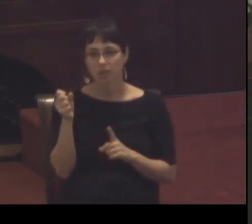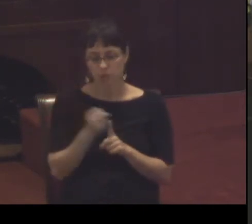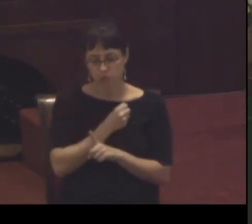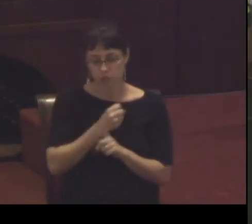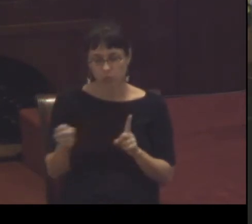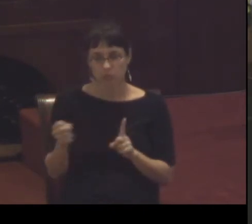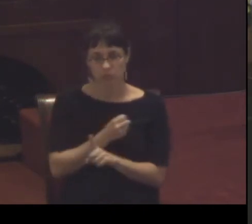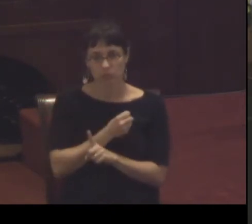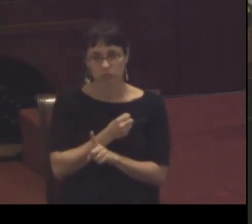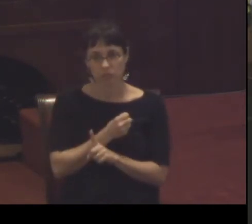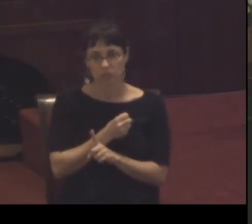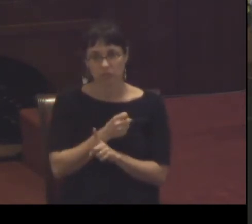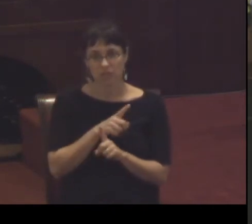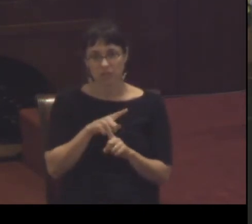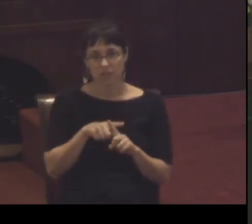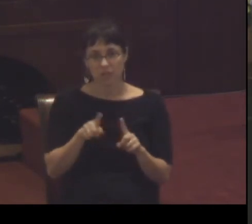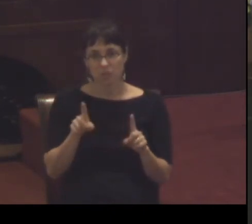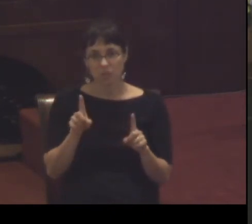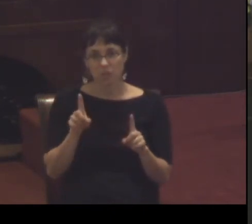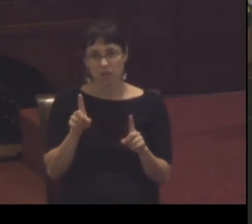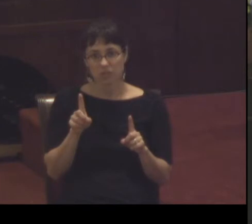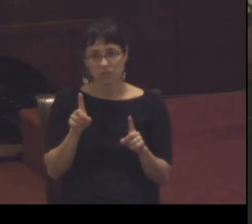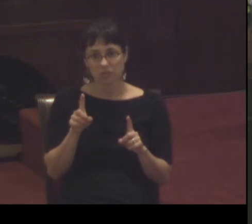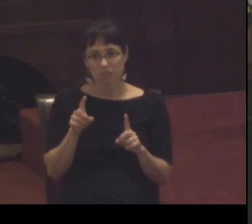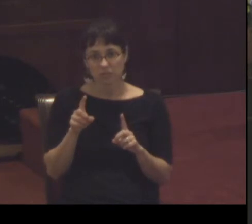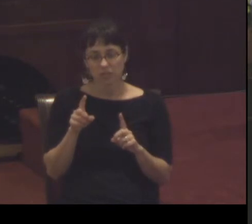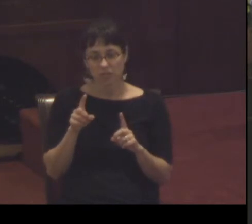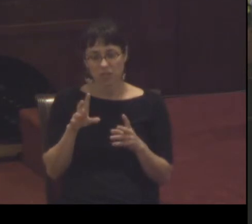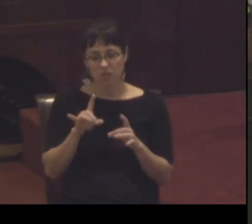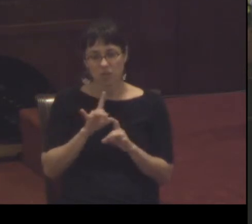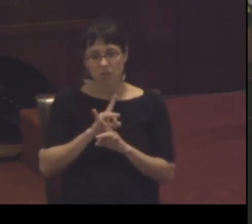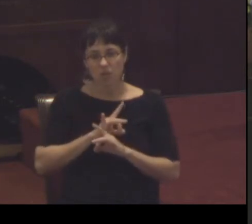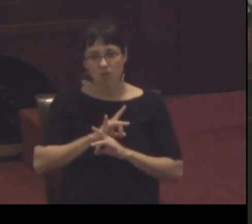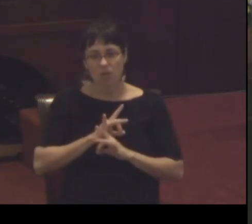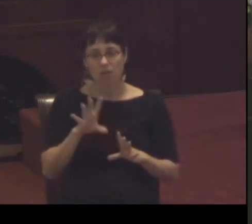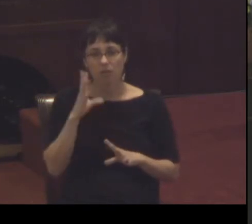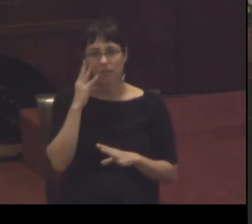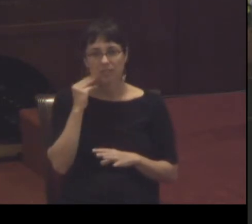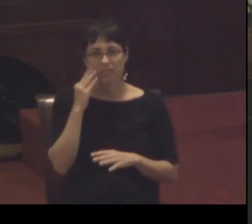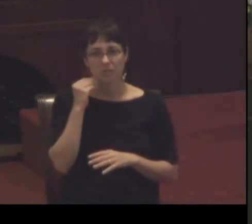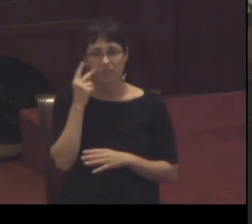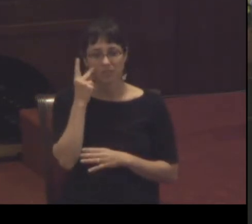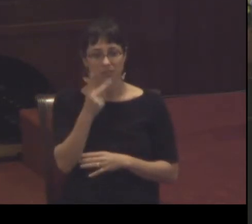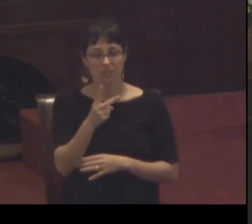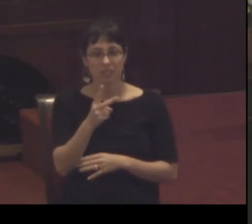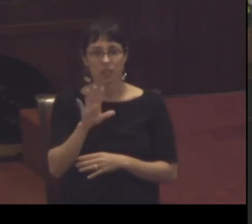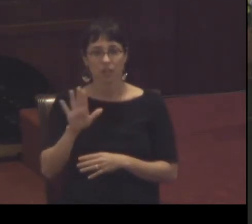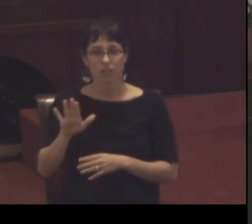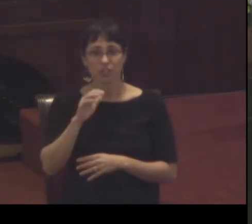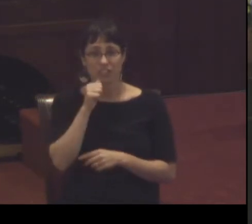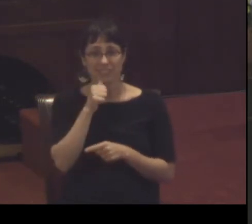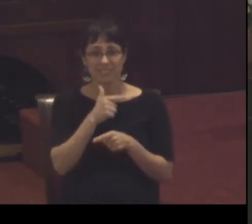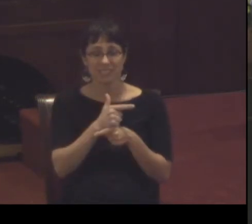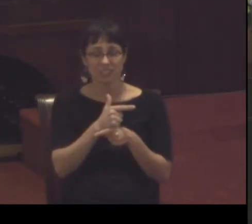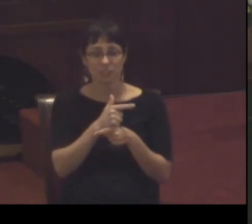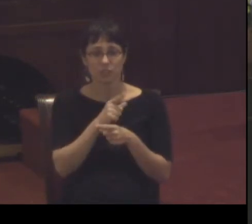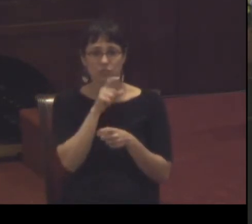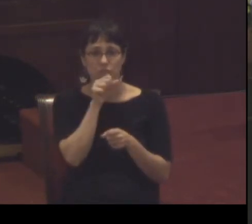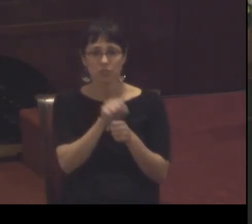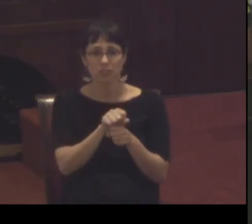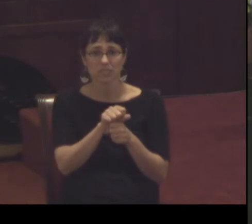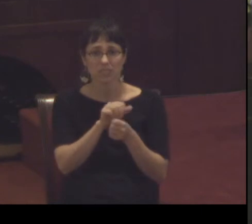but the torment of seeing her beloved sister literally wither away